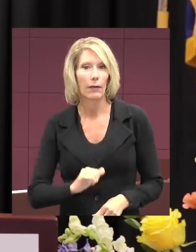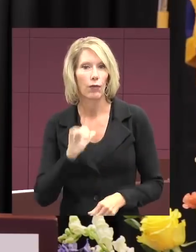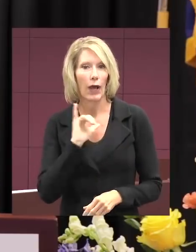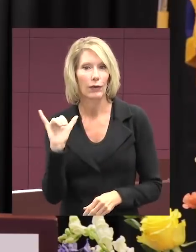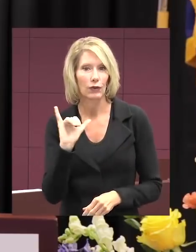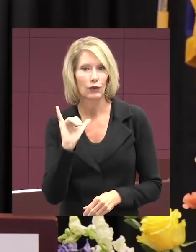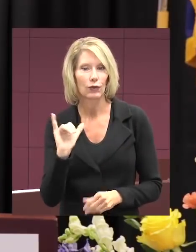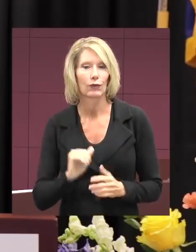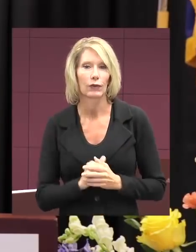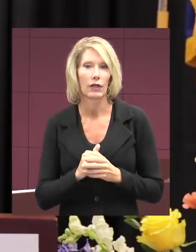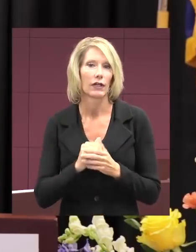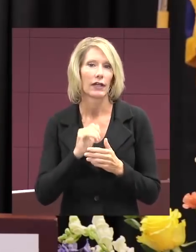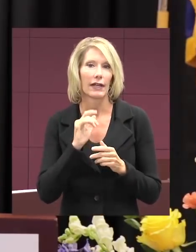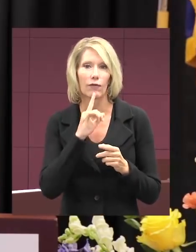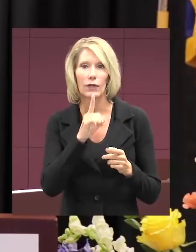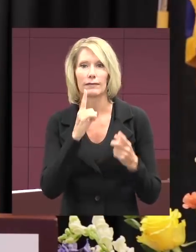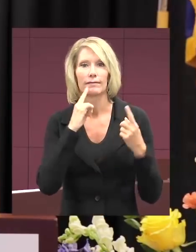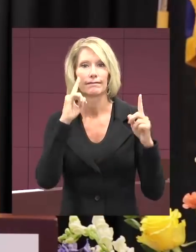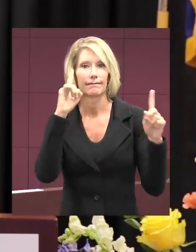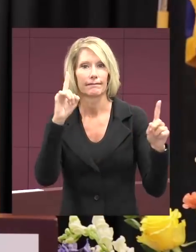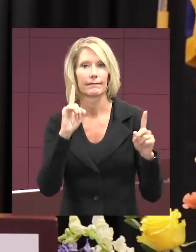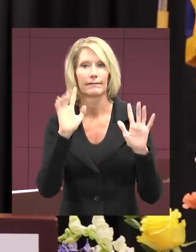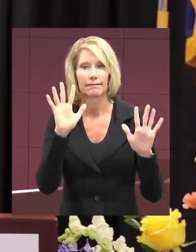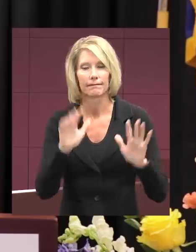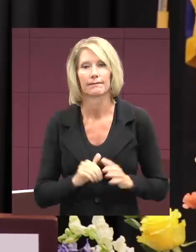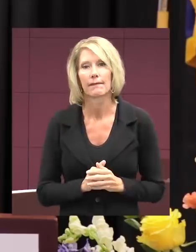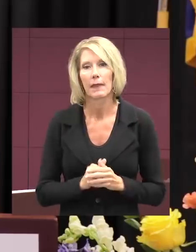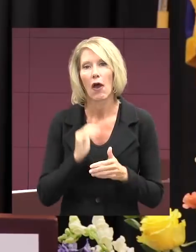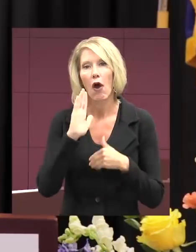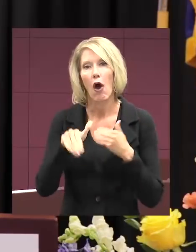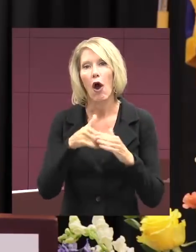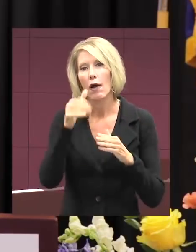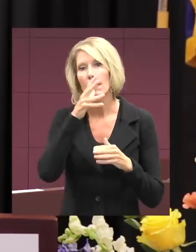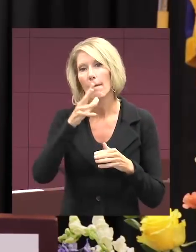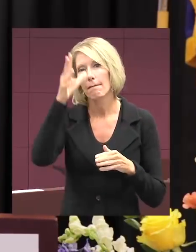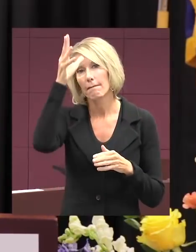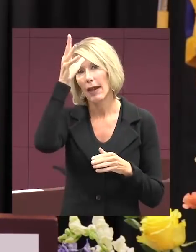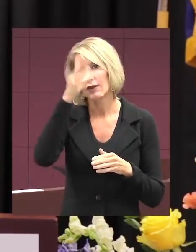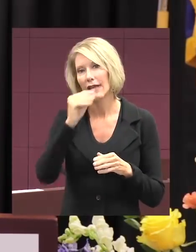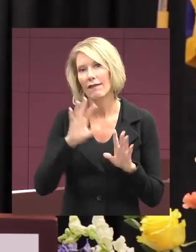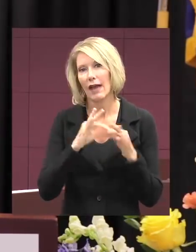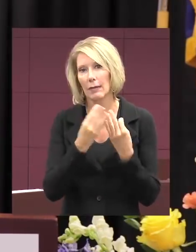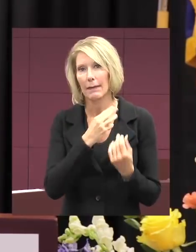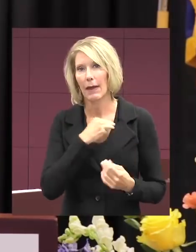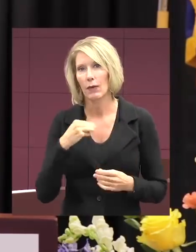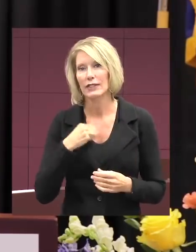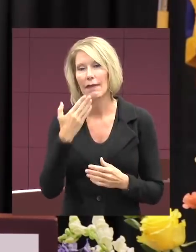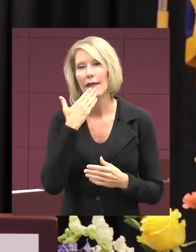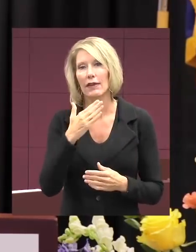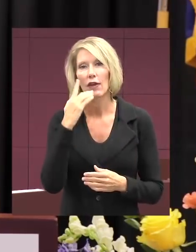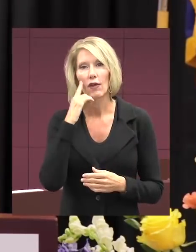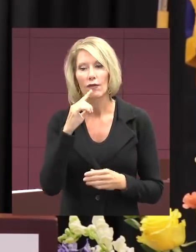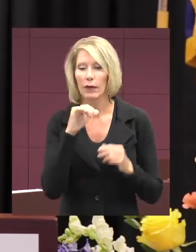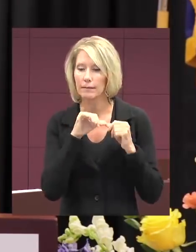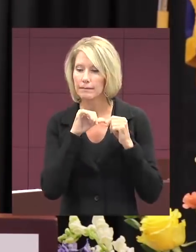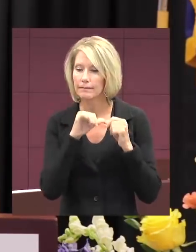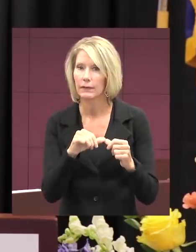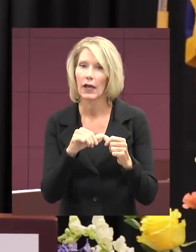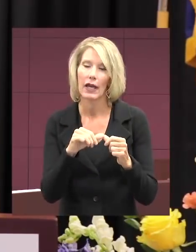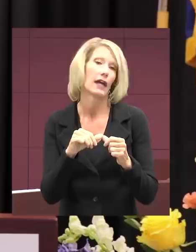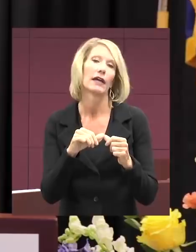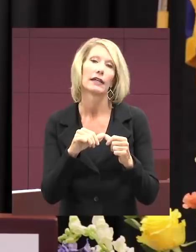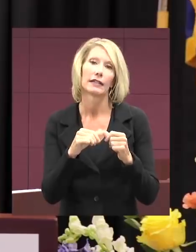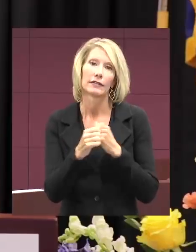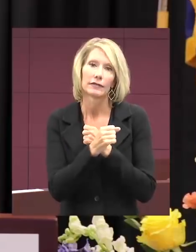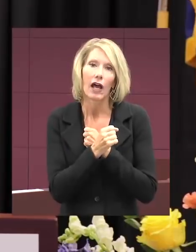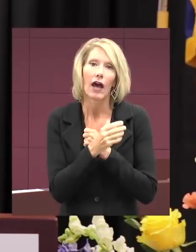of all of your accomplishments. To all the parents and family members, thank you for your unwavering and unconditional